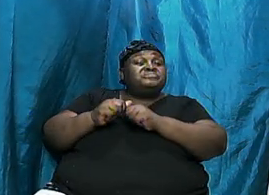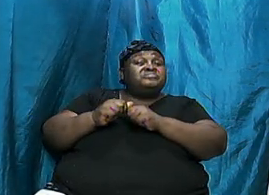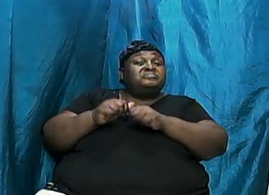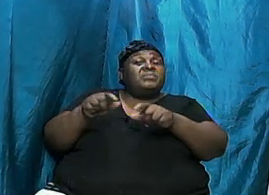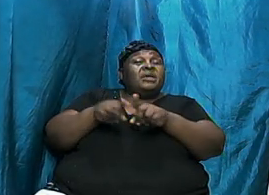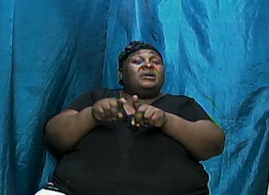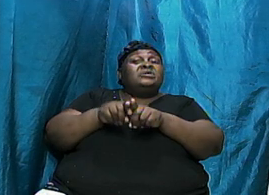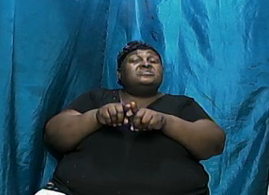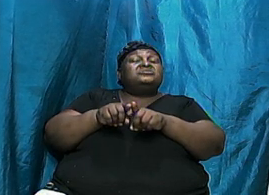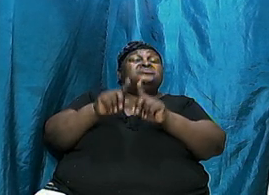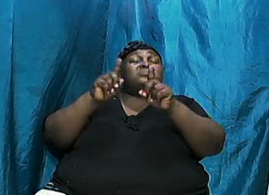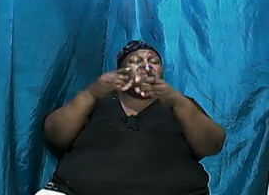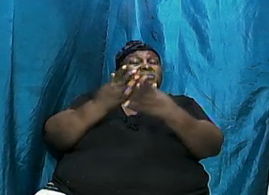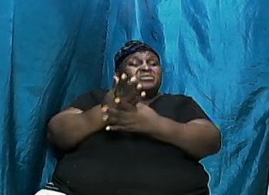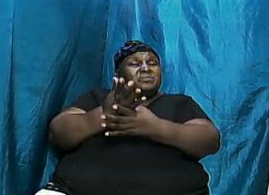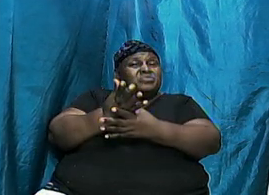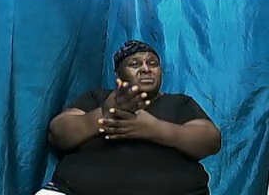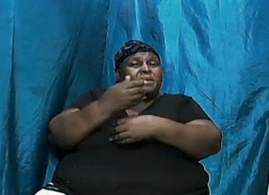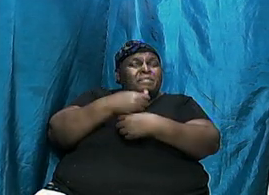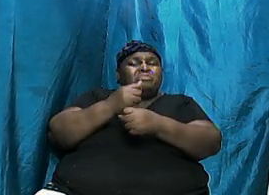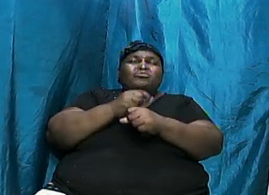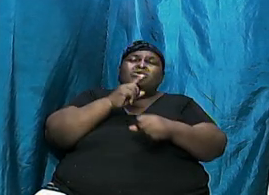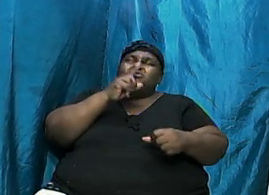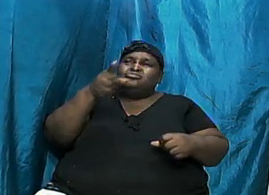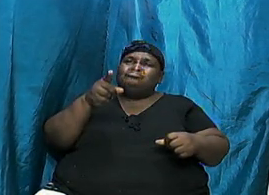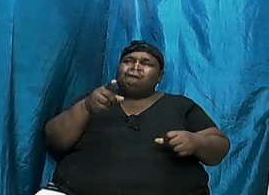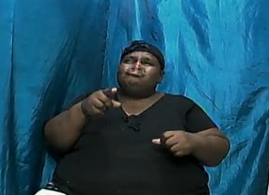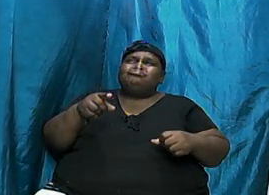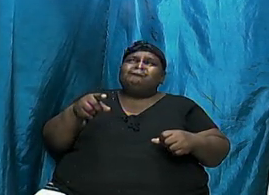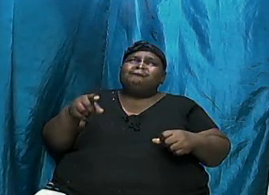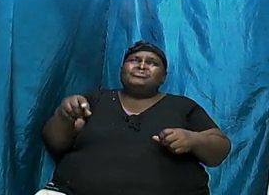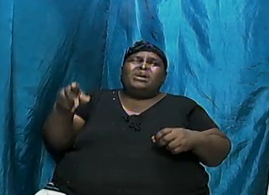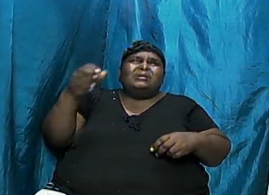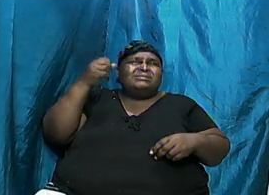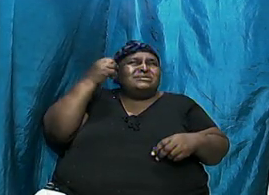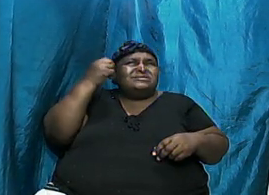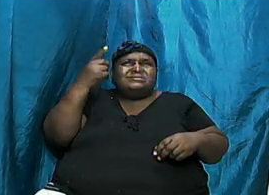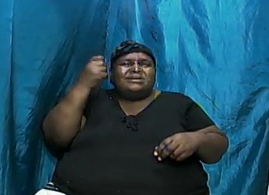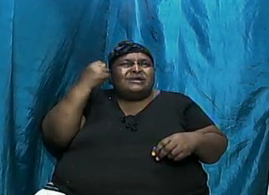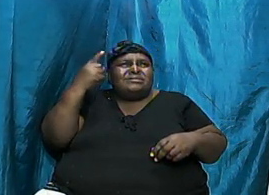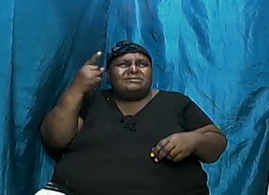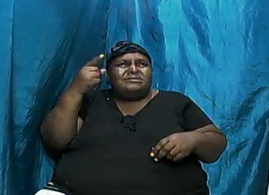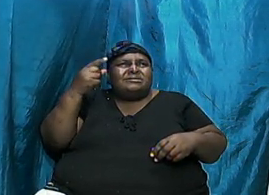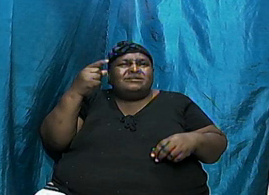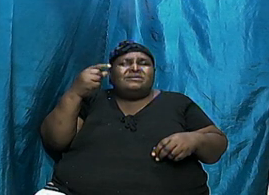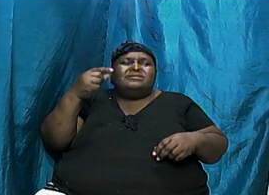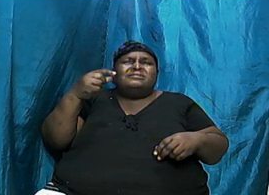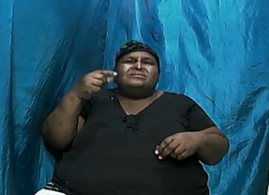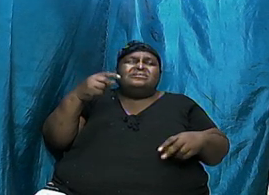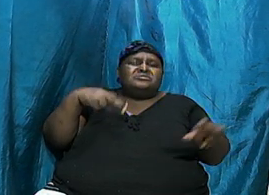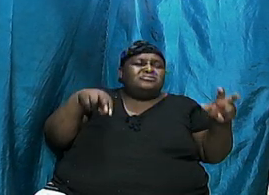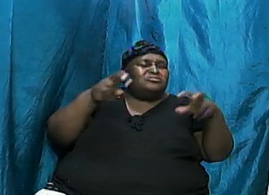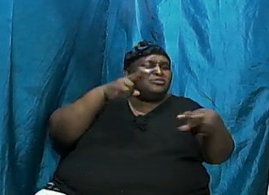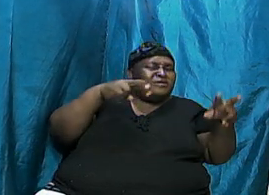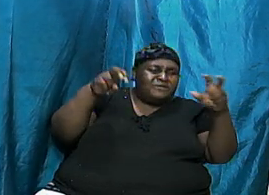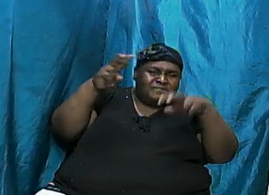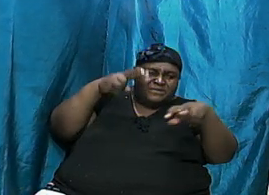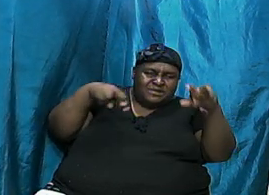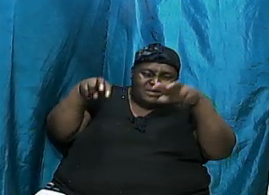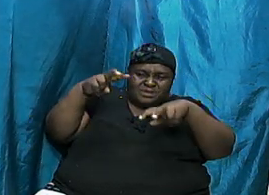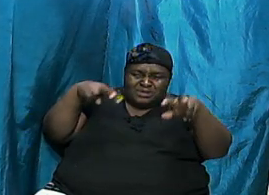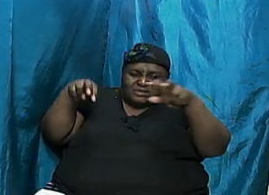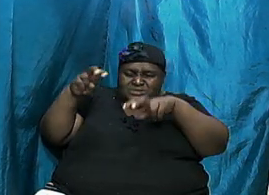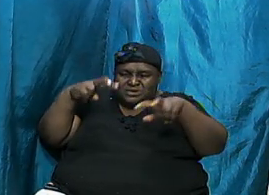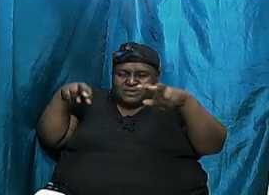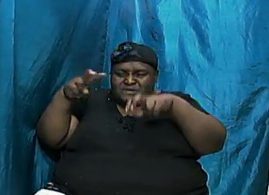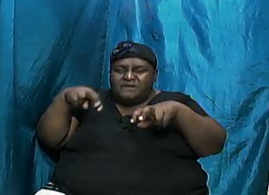go through we want to be sure we're going to get a good overview a good overall feel we will survey the book and so we have